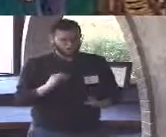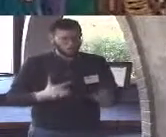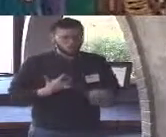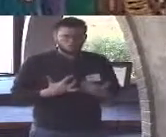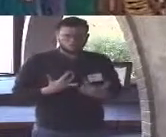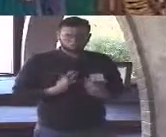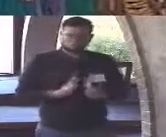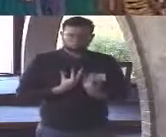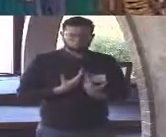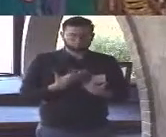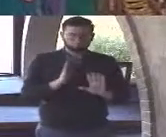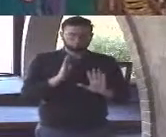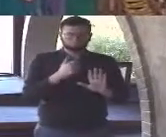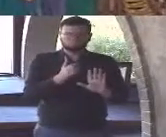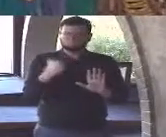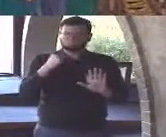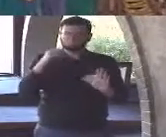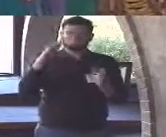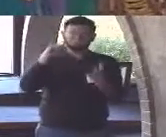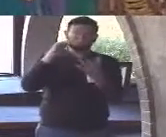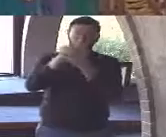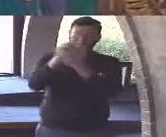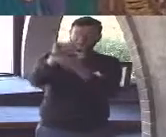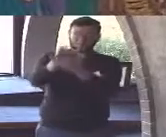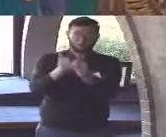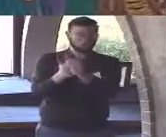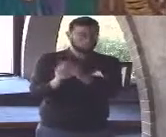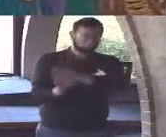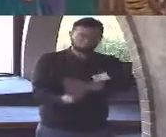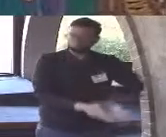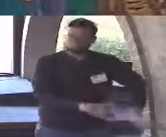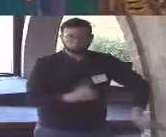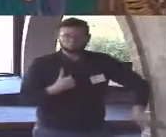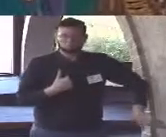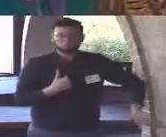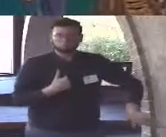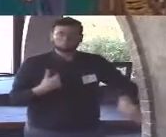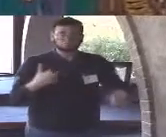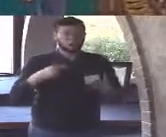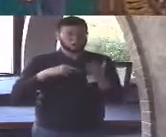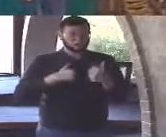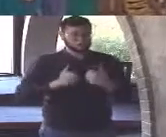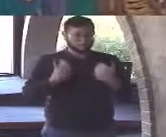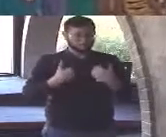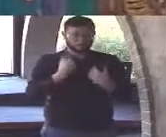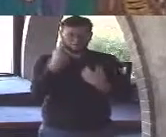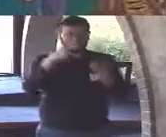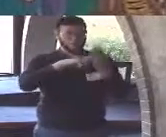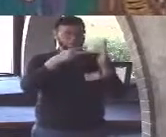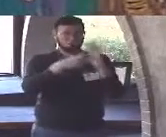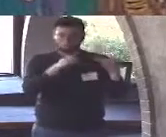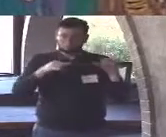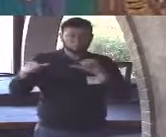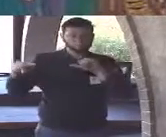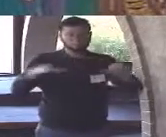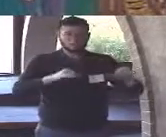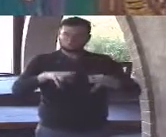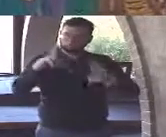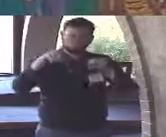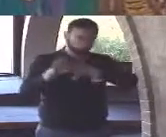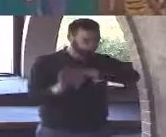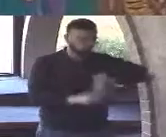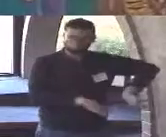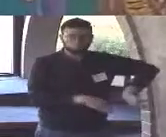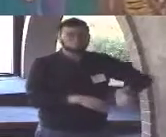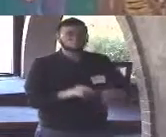to believe life lacks a singular objective meaning historically speaking the primary philosophical rebuttal to